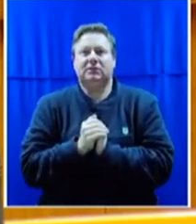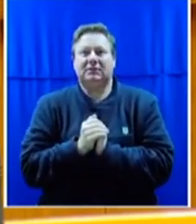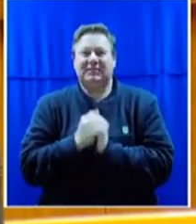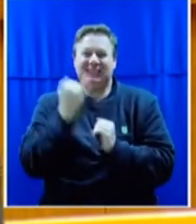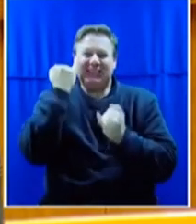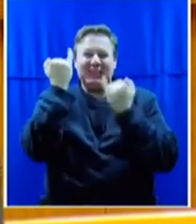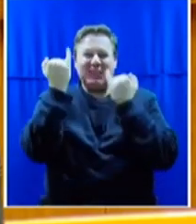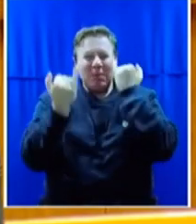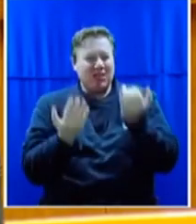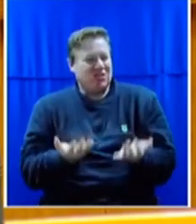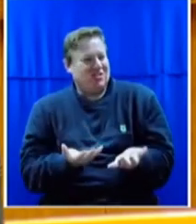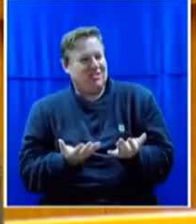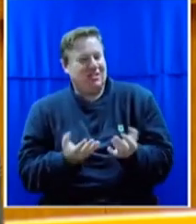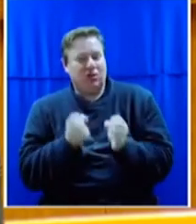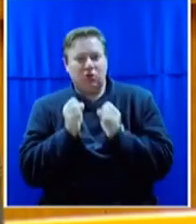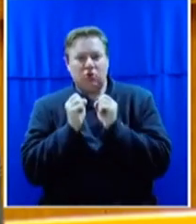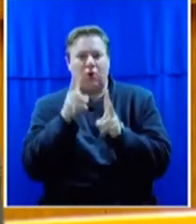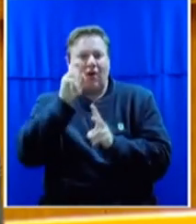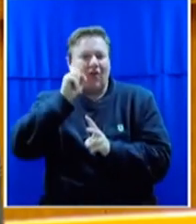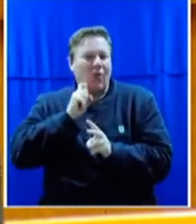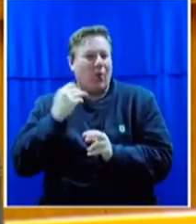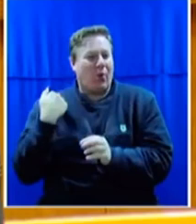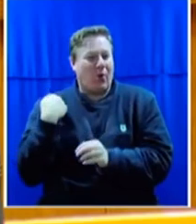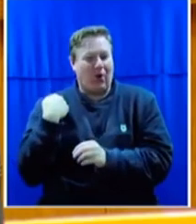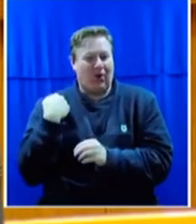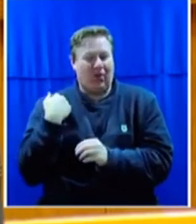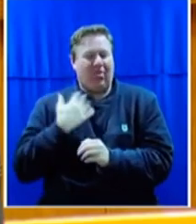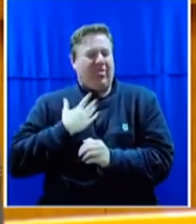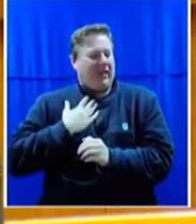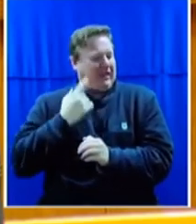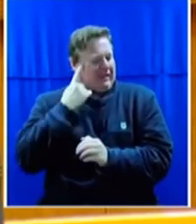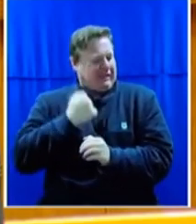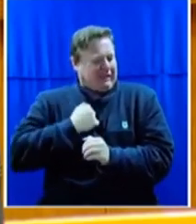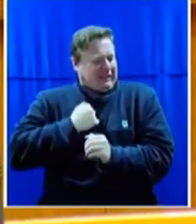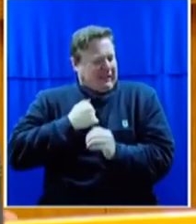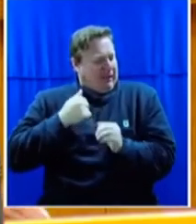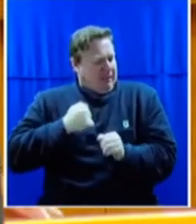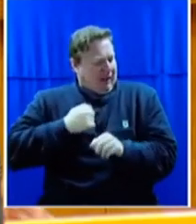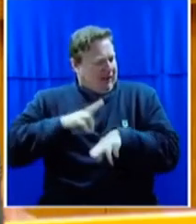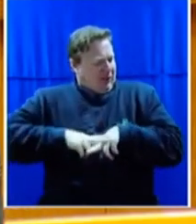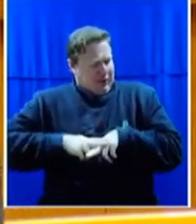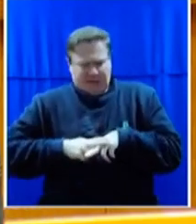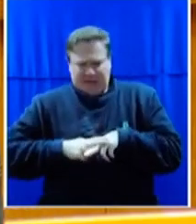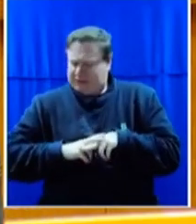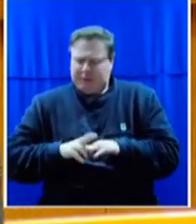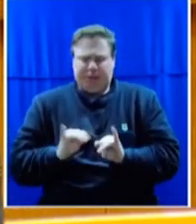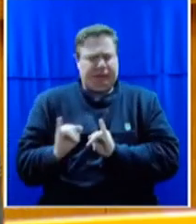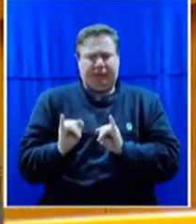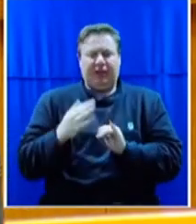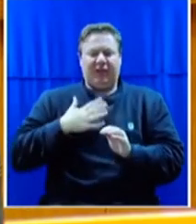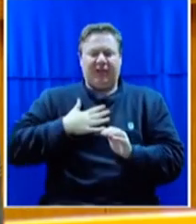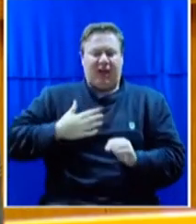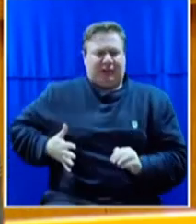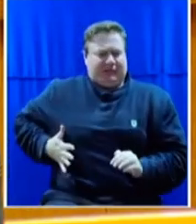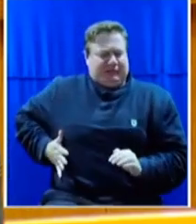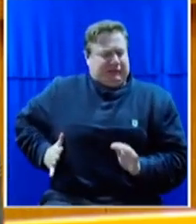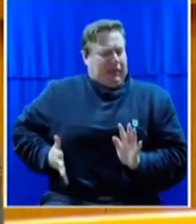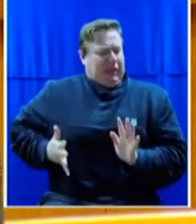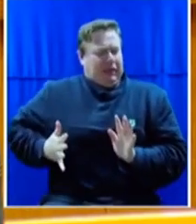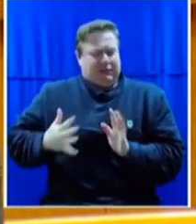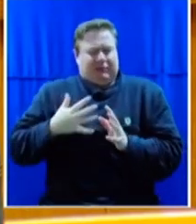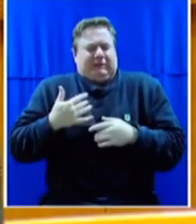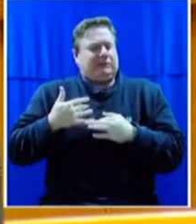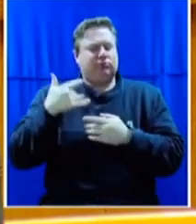Mr. President, a 12-year-old girl thinking it's her fault. I felt his hand on my body for months